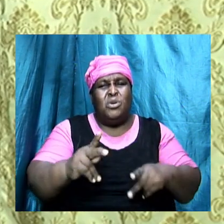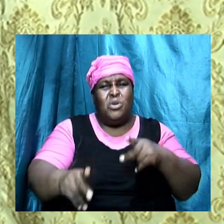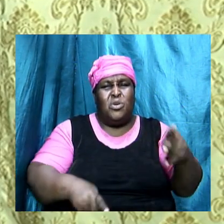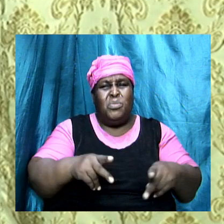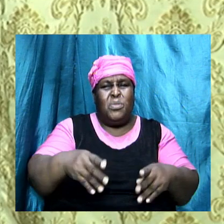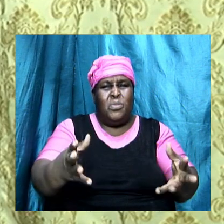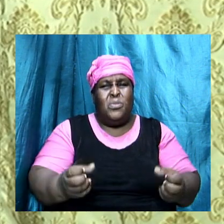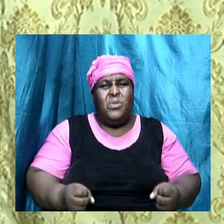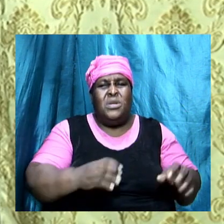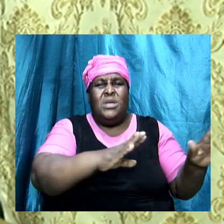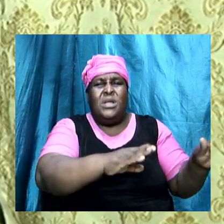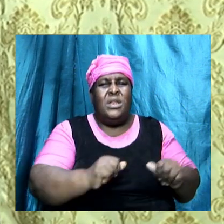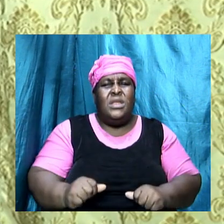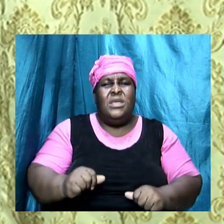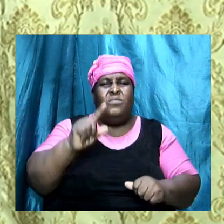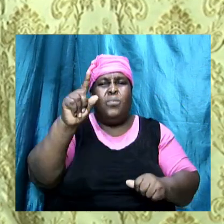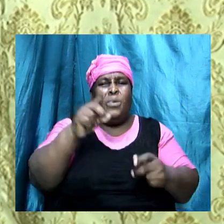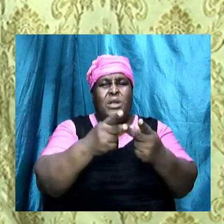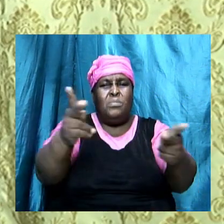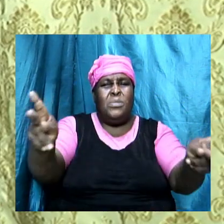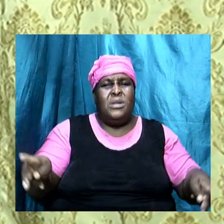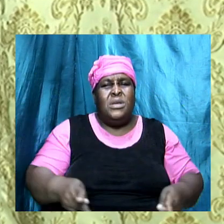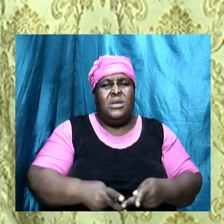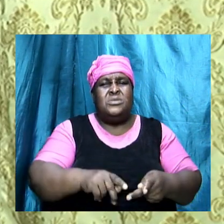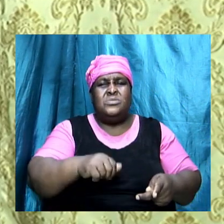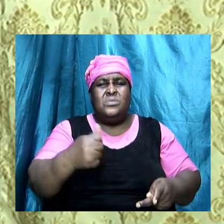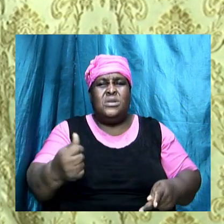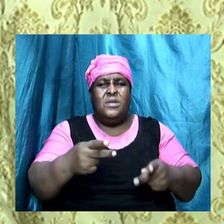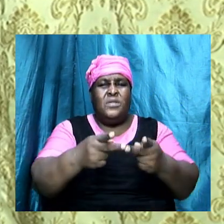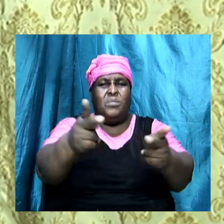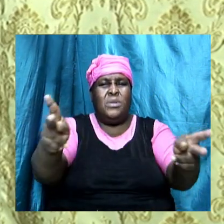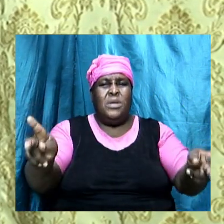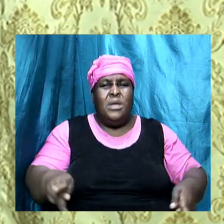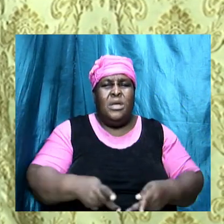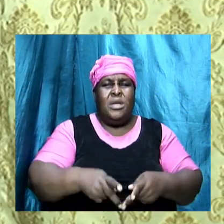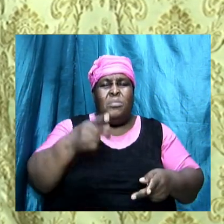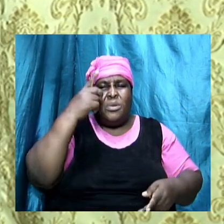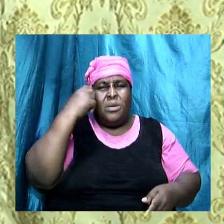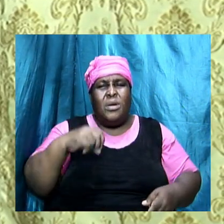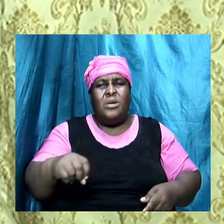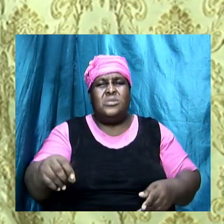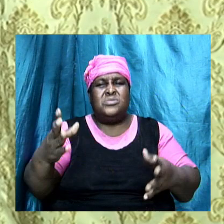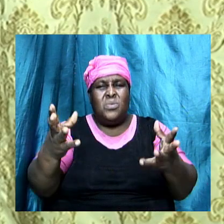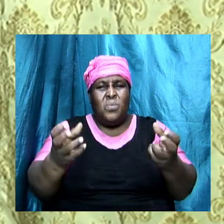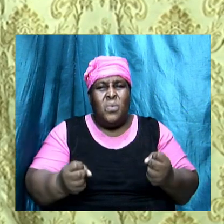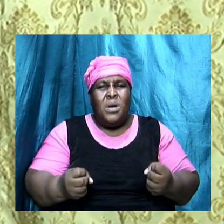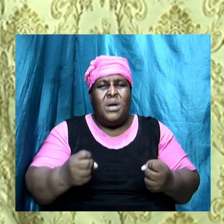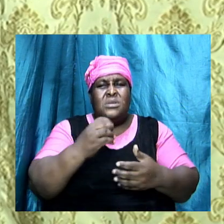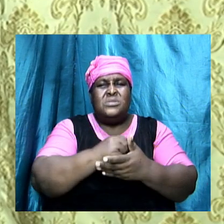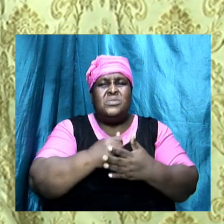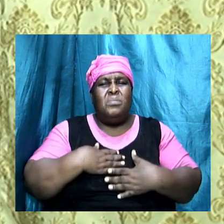one place go to a next place because they want somebody to confirm